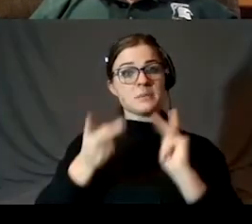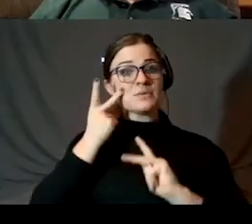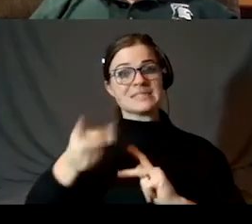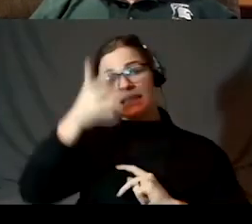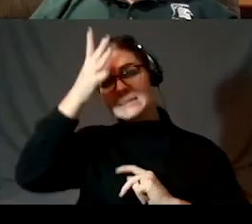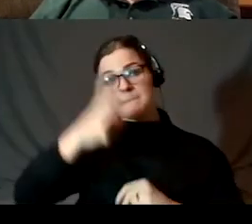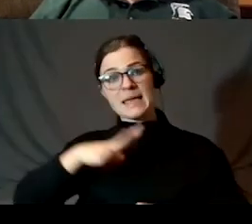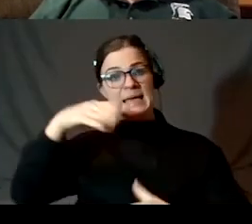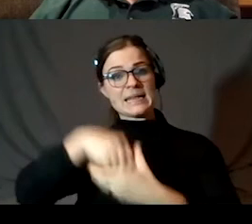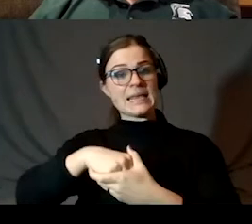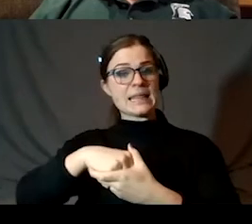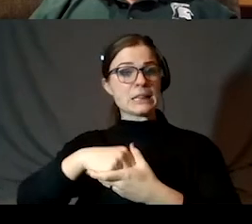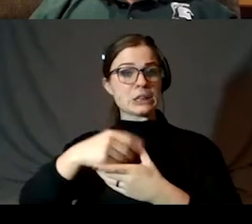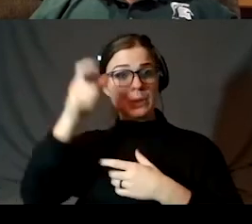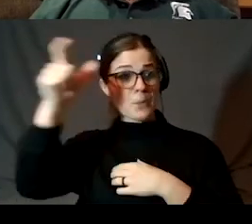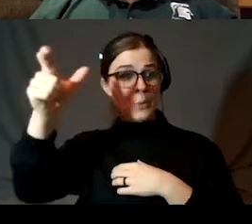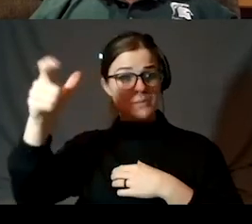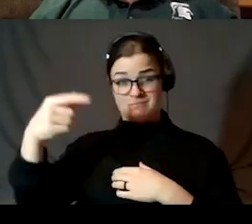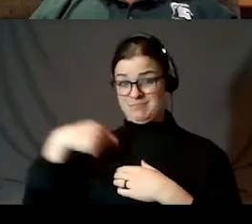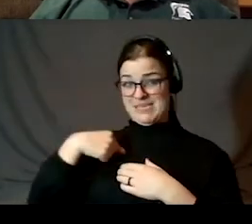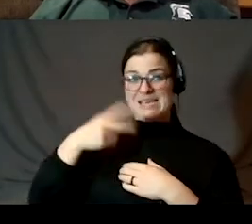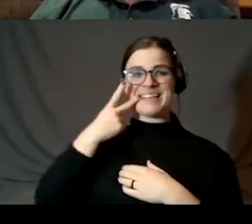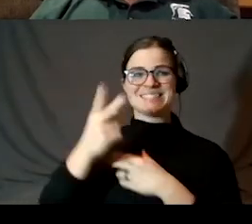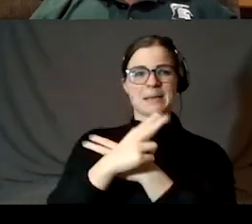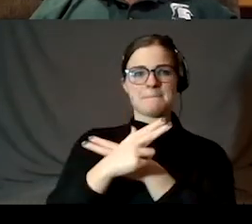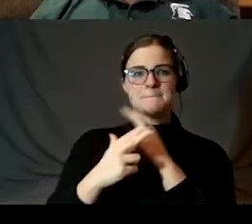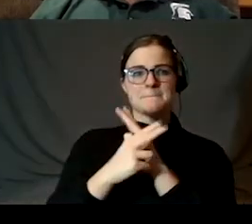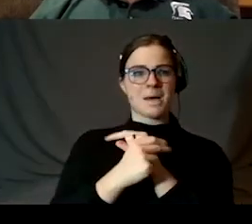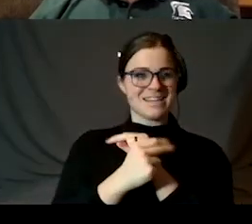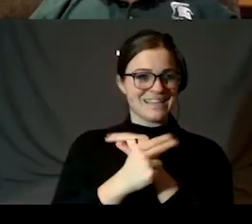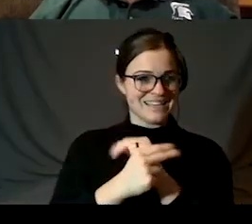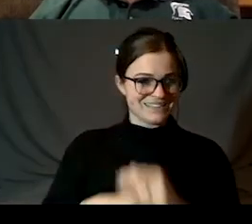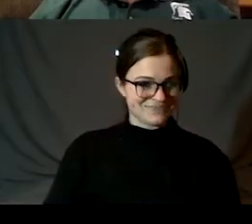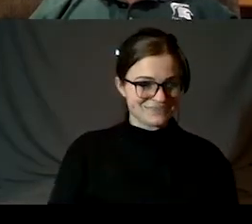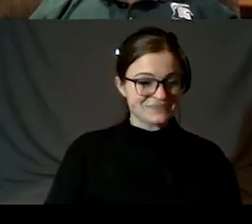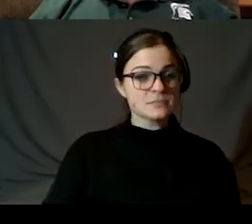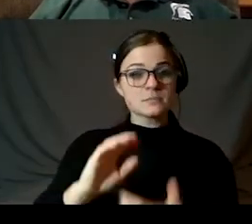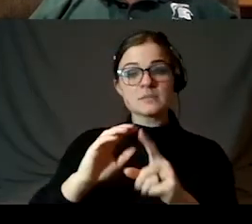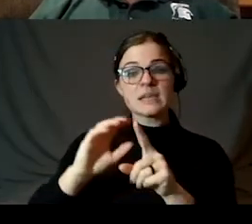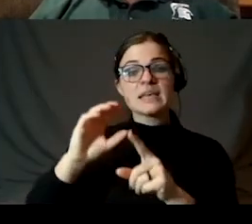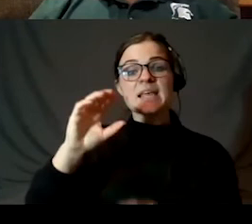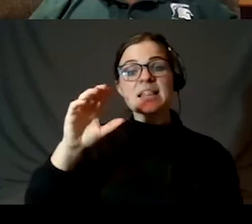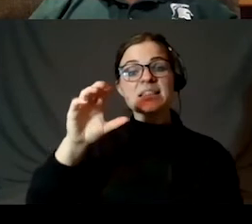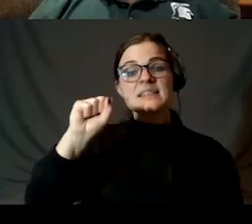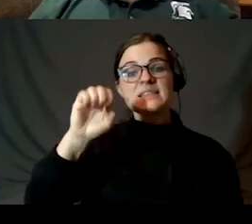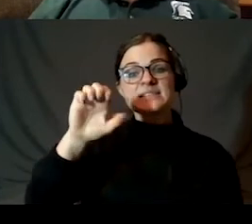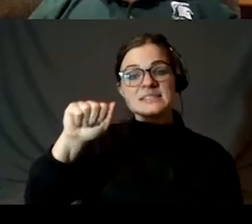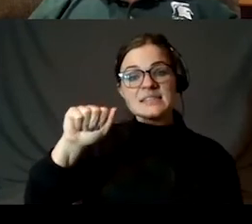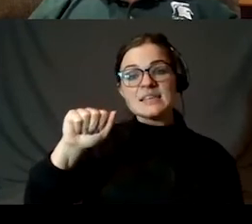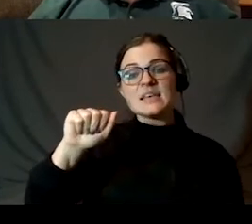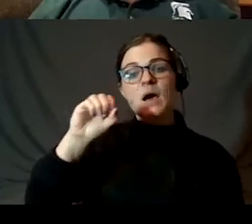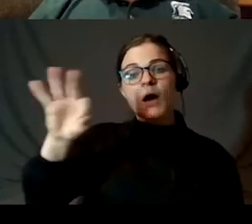me, I see the bunny in the Moon, okay? And this is easy to remember. The sea of crises is the sea